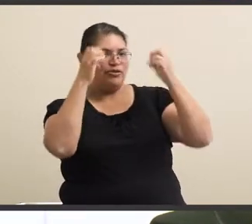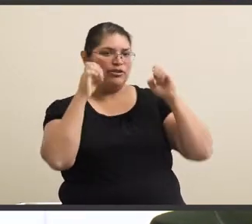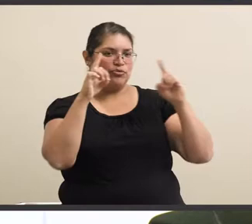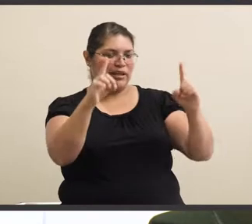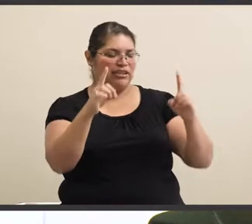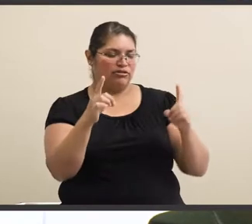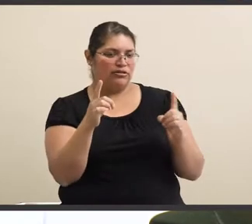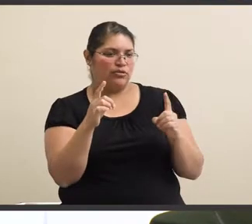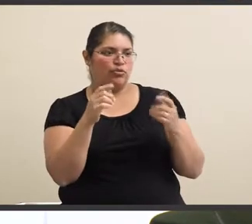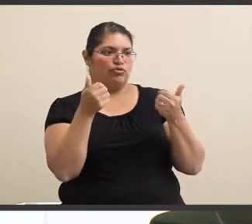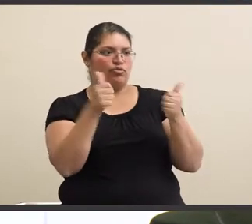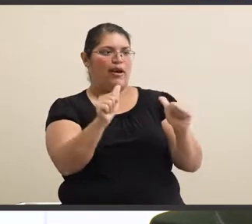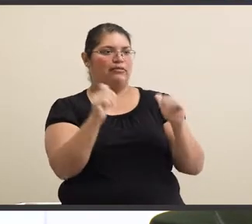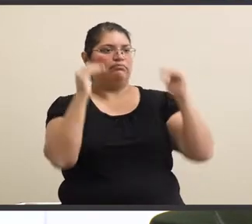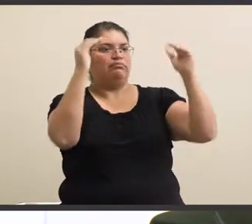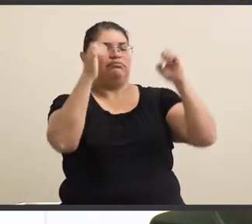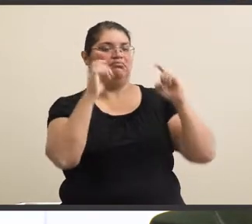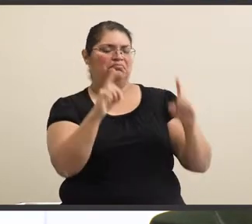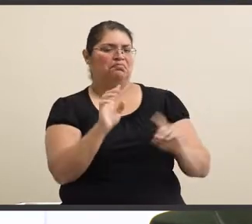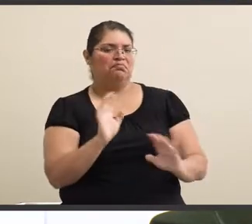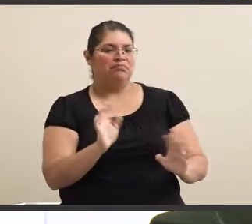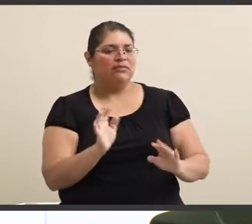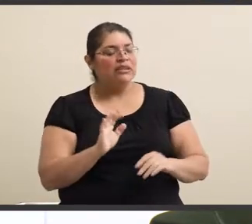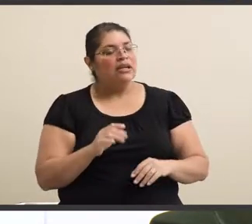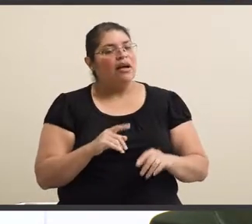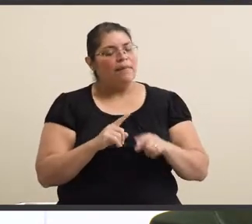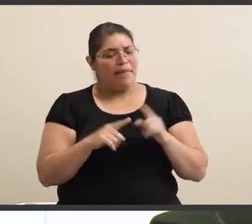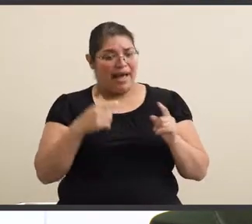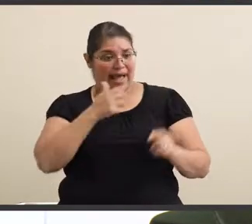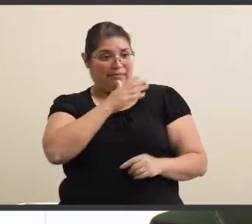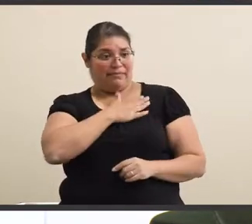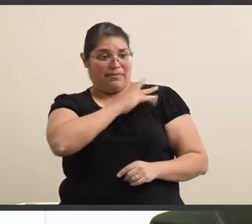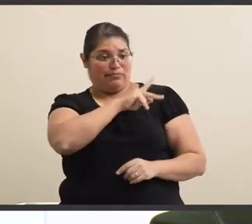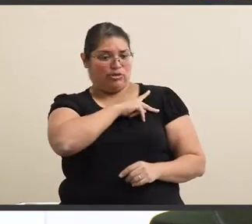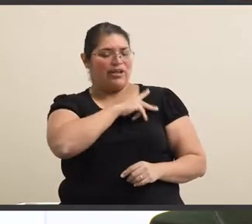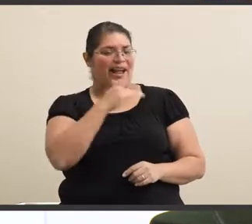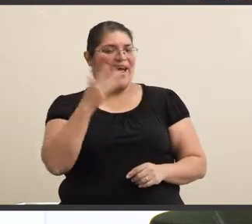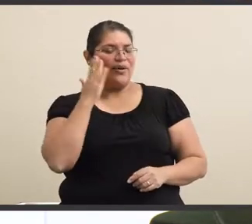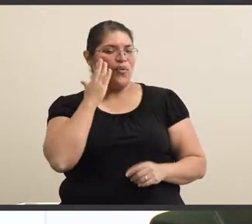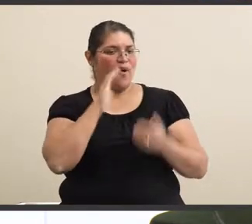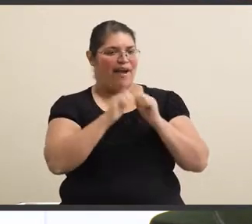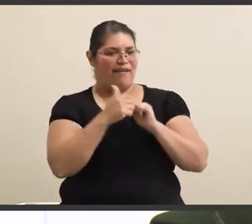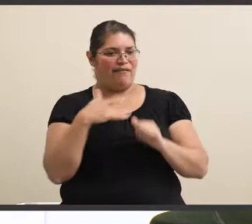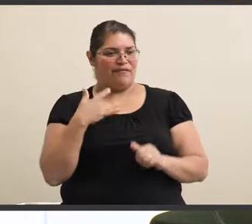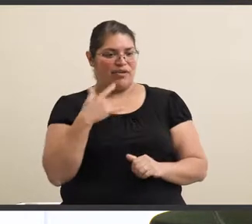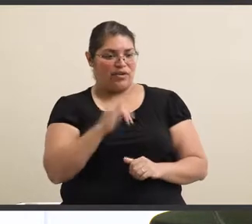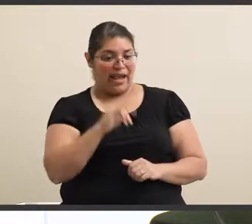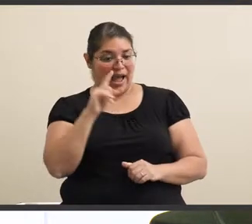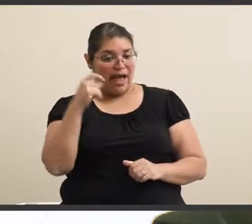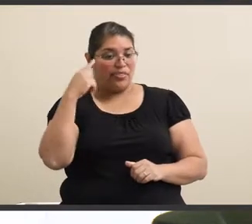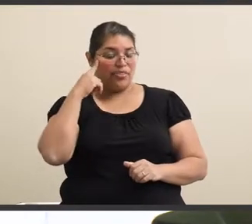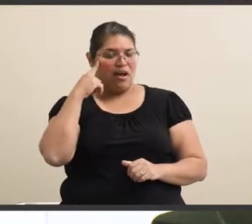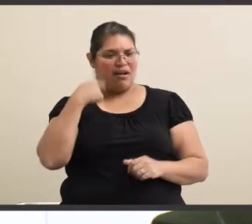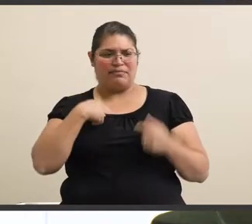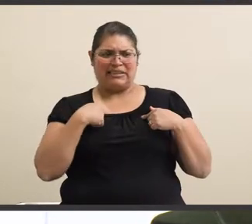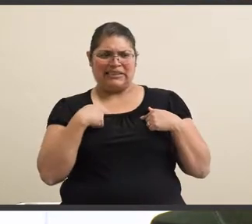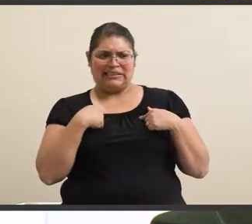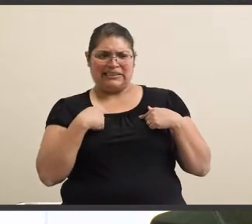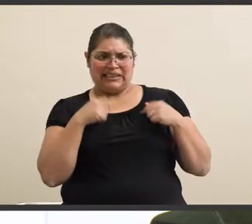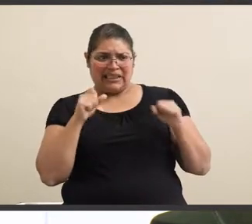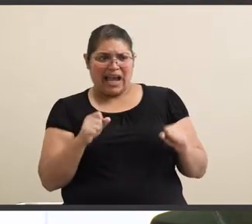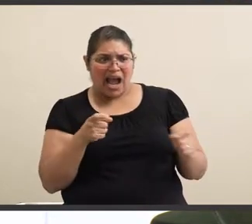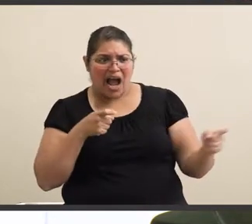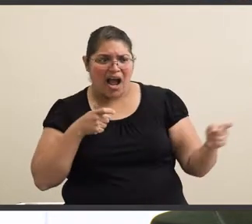trying to pursue a higher education. And I personally know what that feels like because I thought at one point in time I wouldn't be able to handle